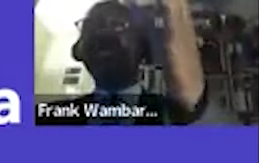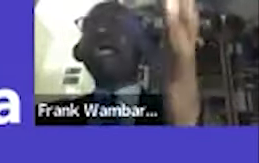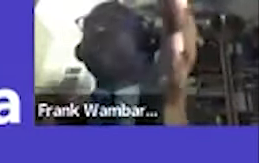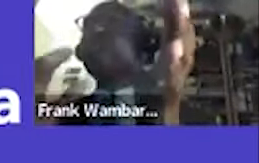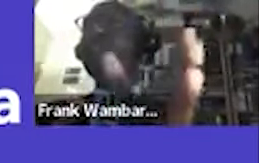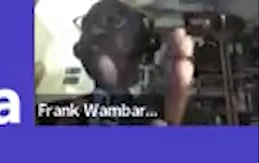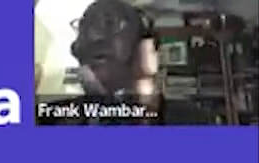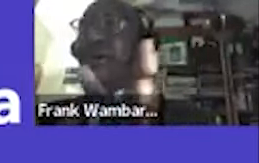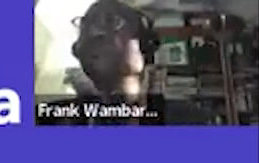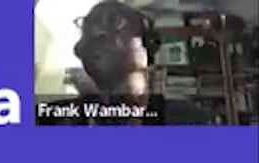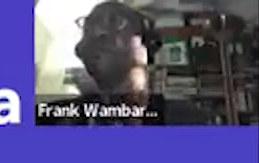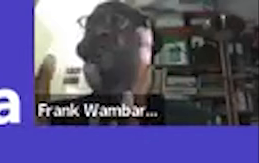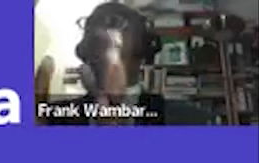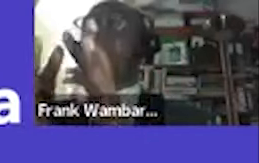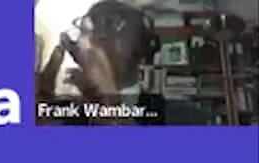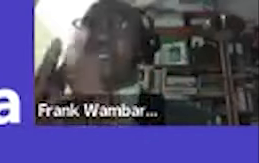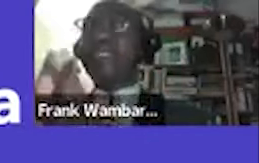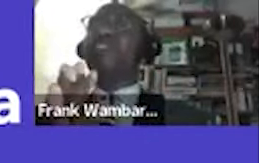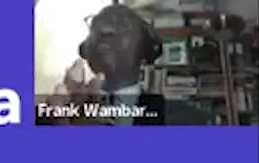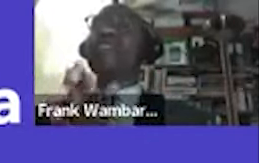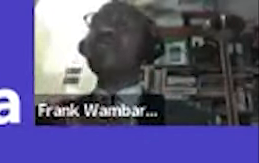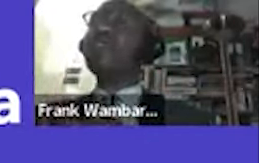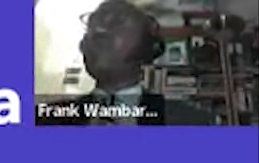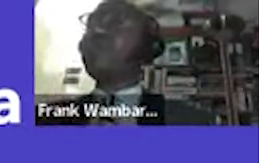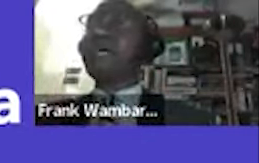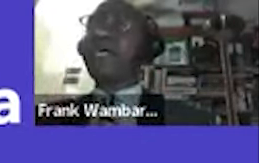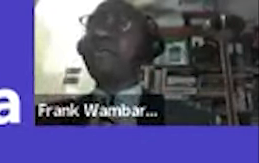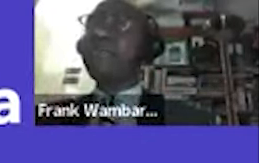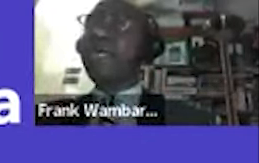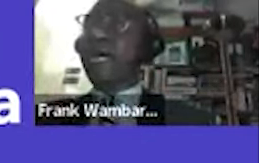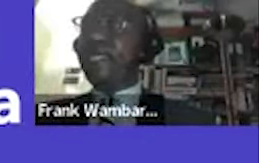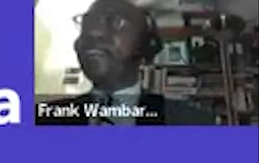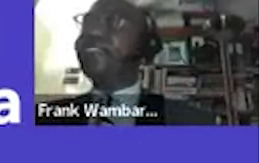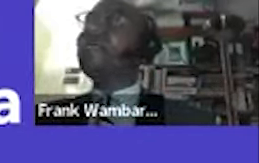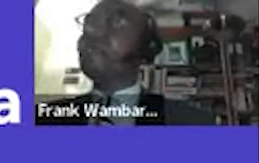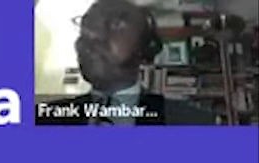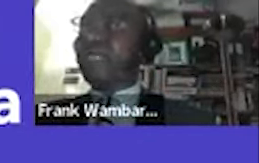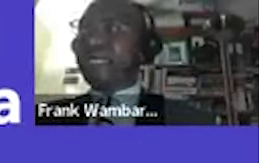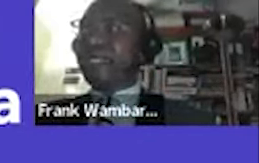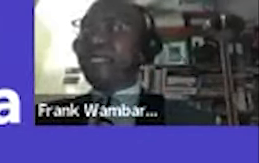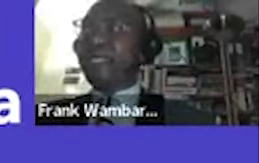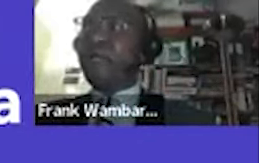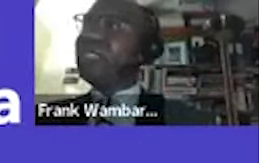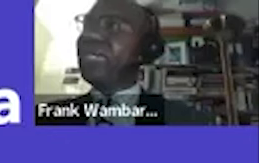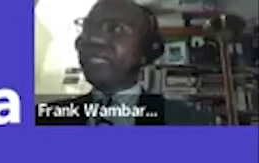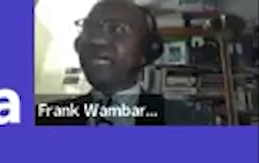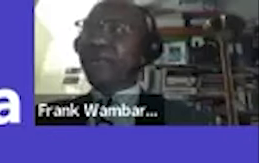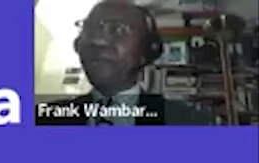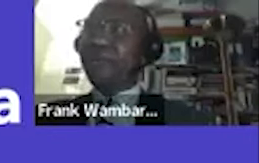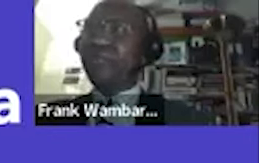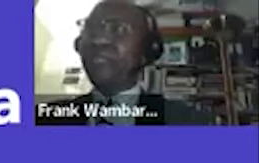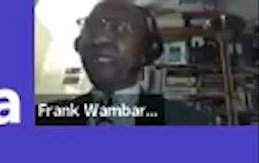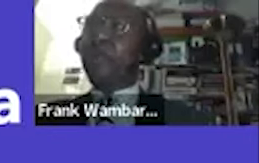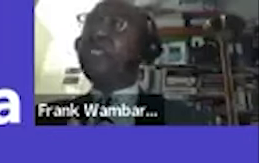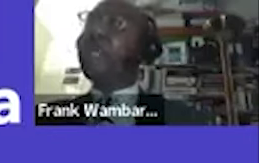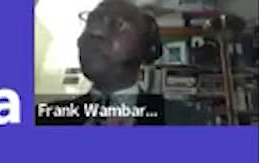they cannot confirm with on the indication that those jobs are are existing or not existing they are put a disclaimer